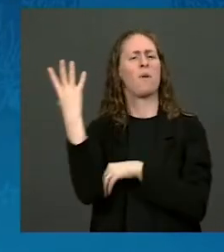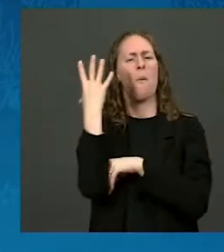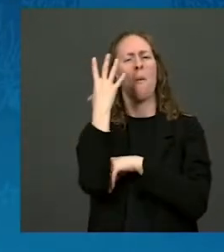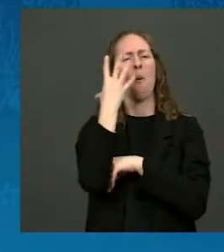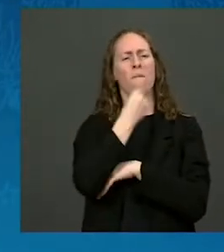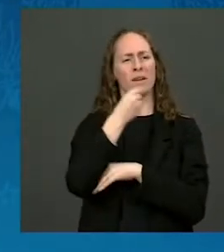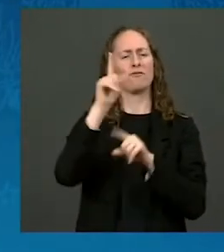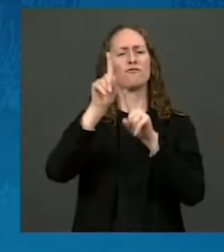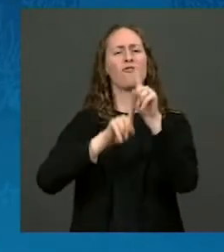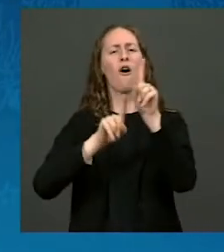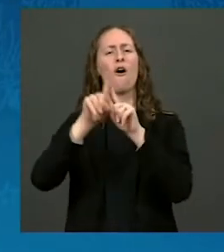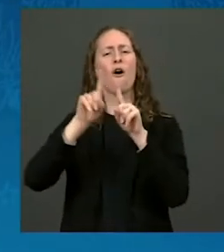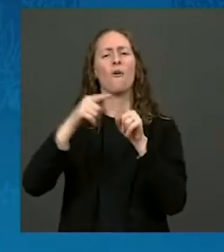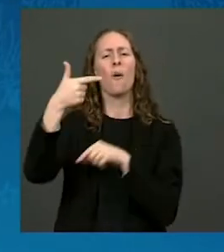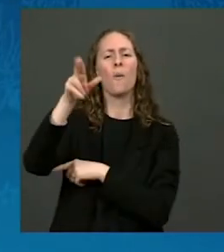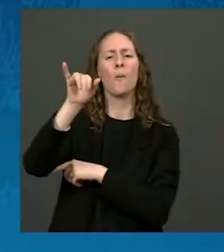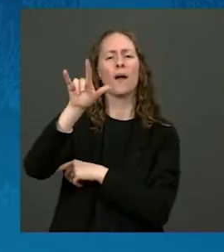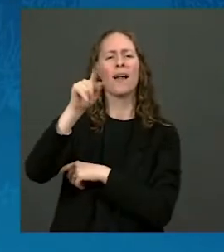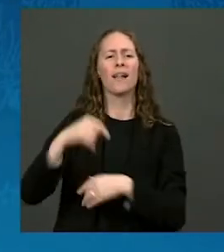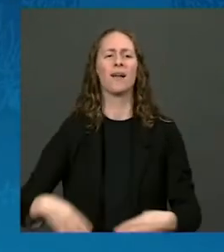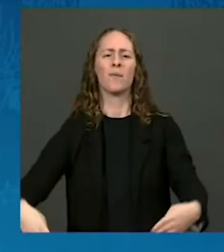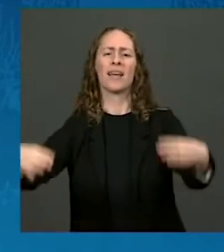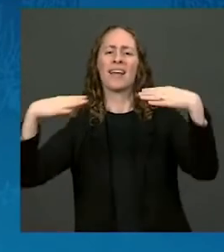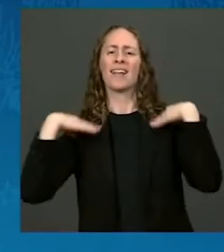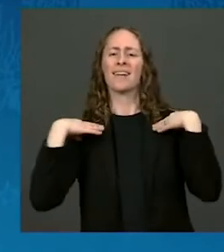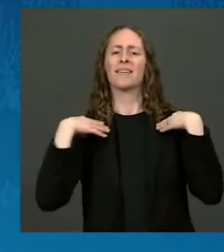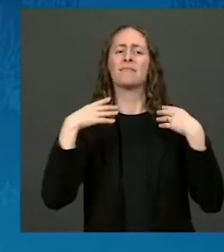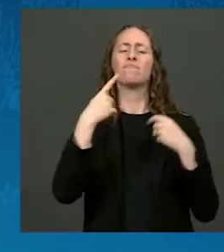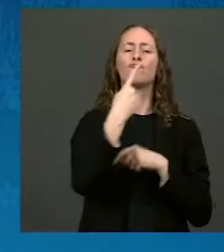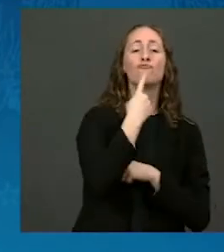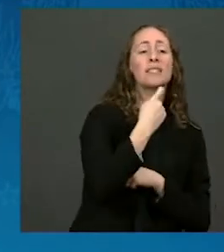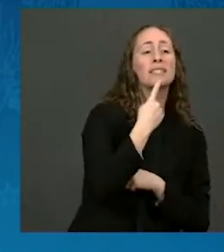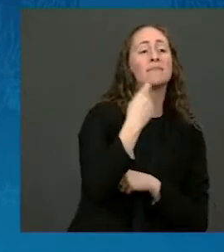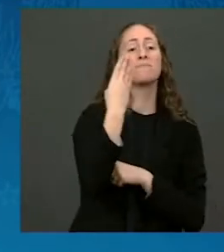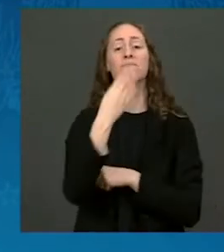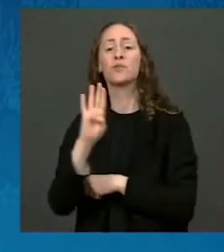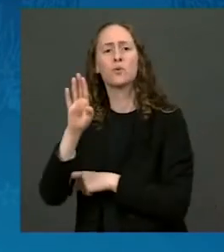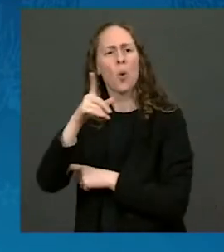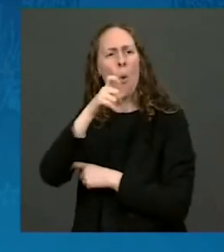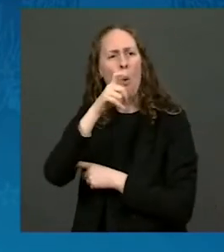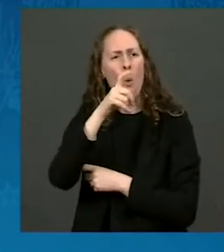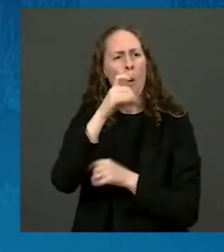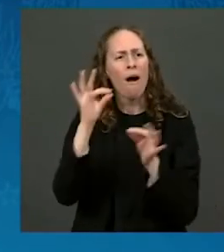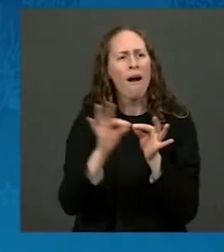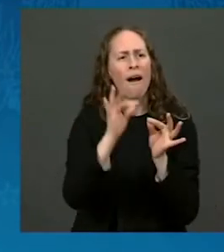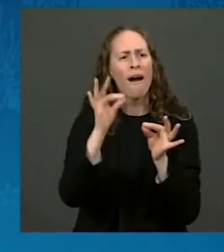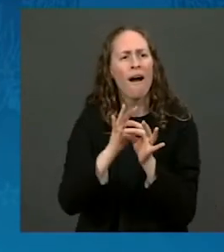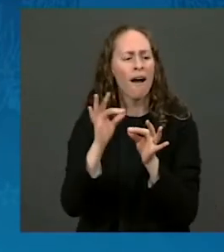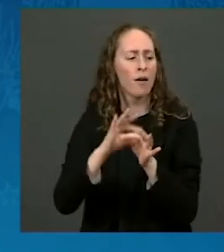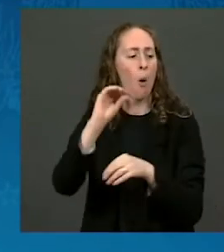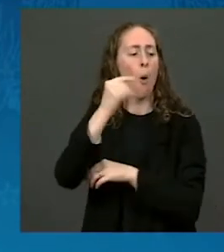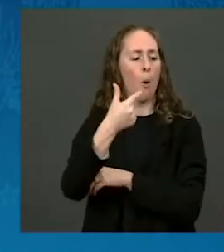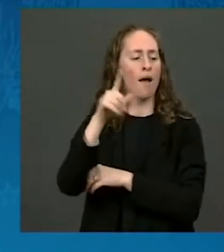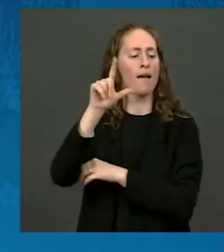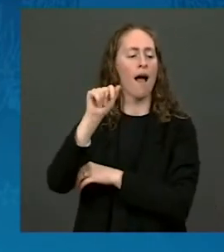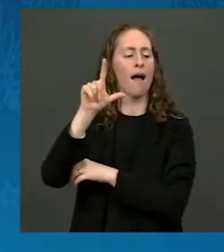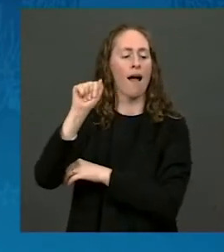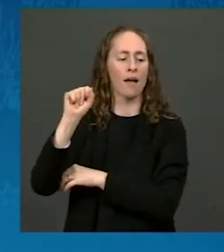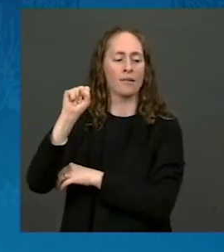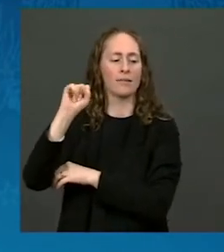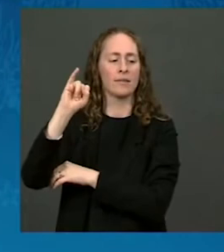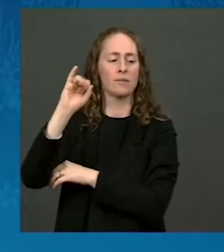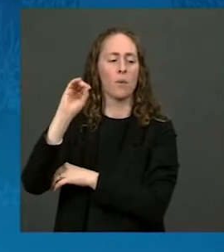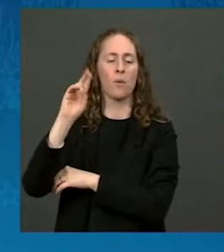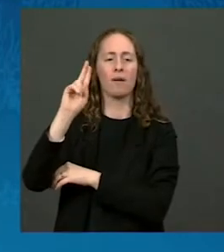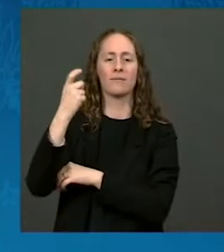of red, white, and blue made by members of the Oglala Sioux Nation. They wrapped it around